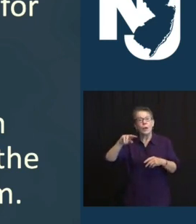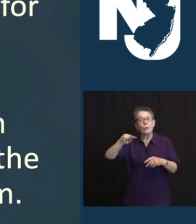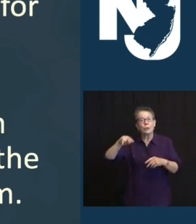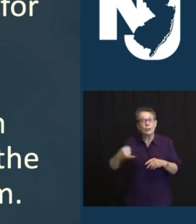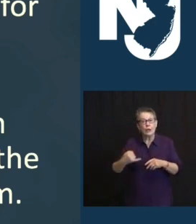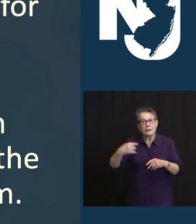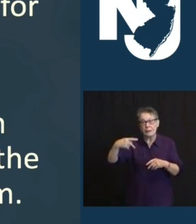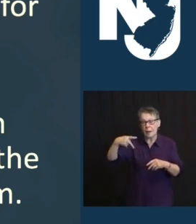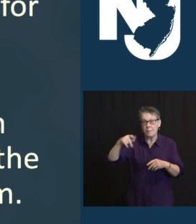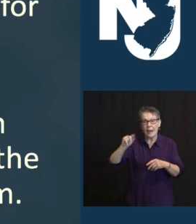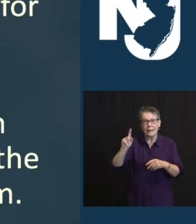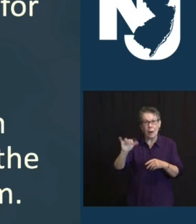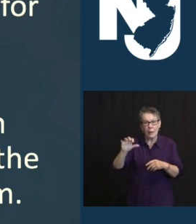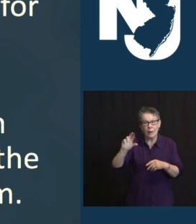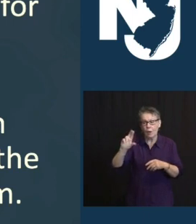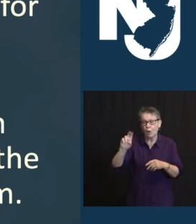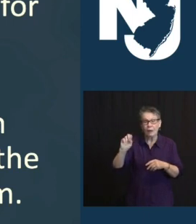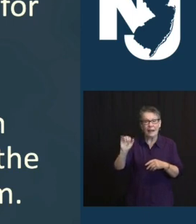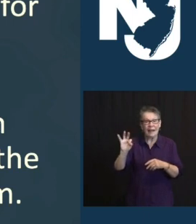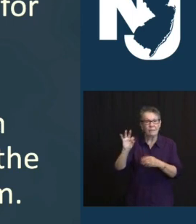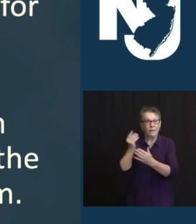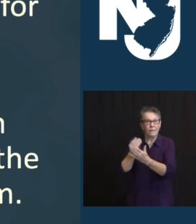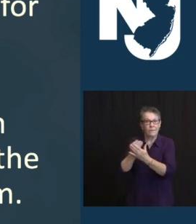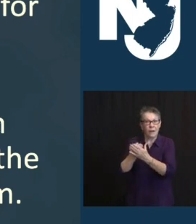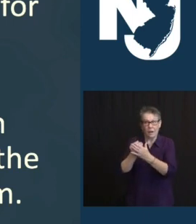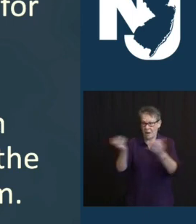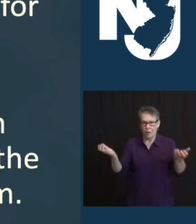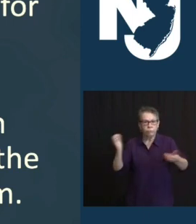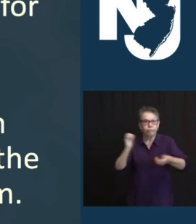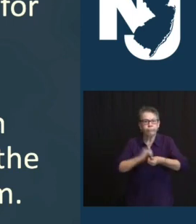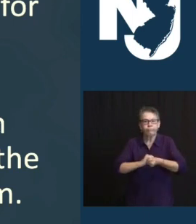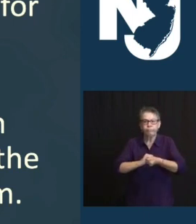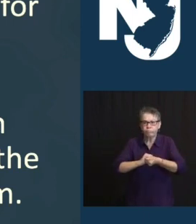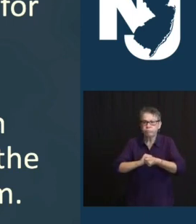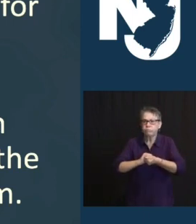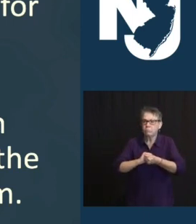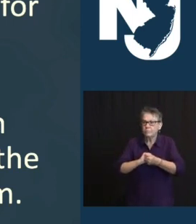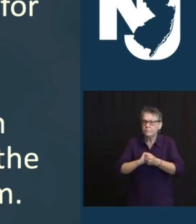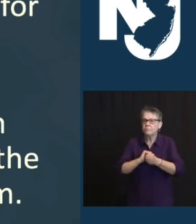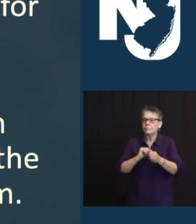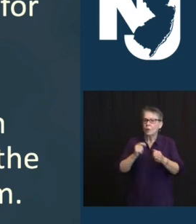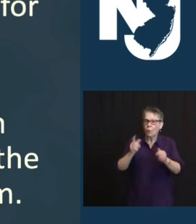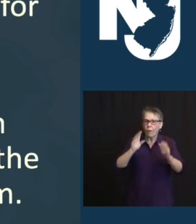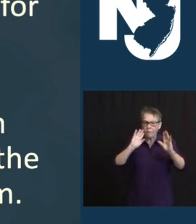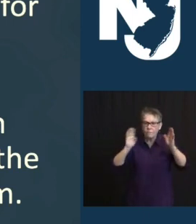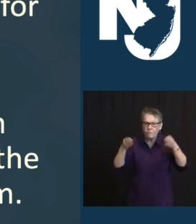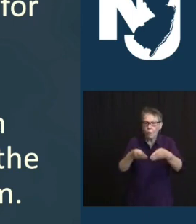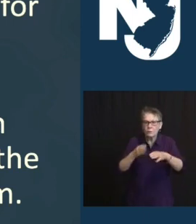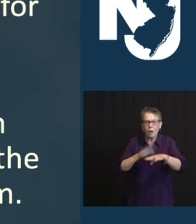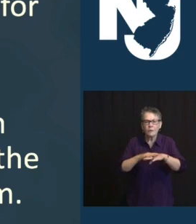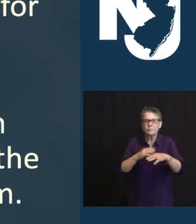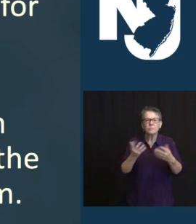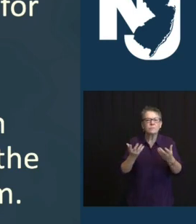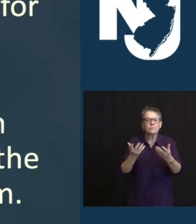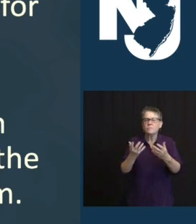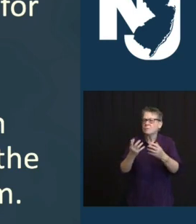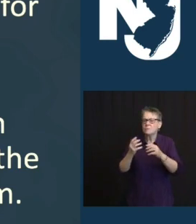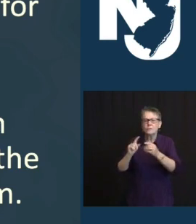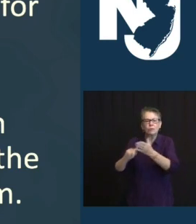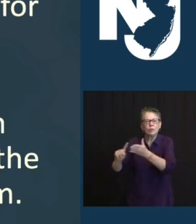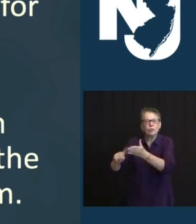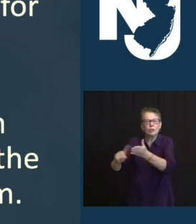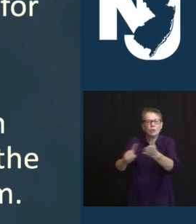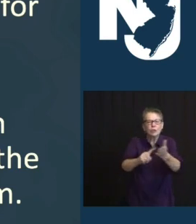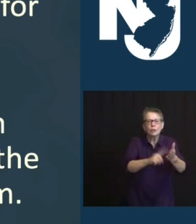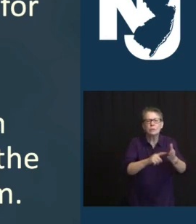BASICALLY DOING THE RESEARCH REQUIRED, FIELD SURVEYS, FOCUS GROUPS, TRYING TO INVESTIGATE WHO THE BEST MESSENGERS ARE TO GIVE